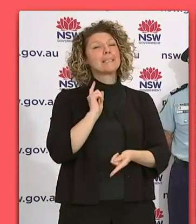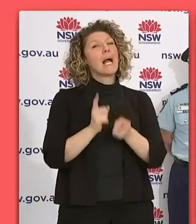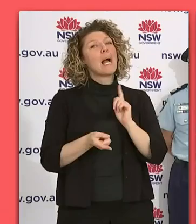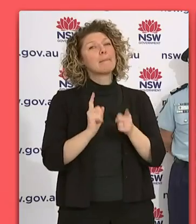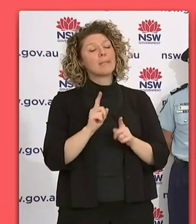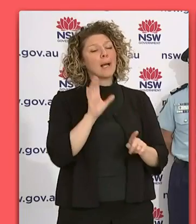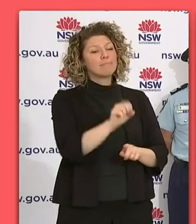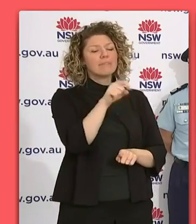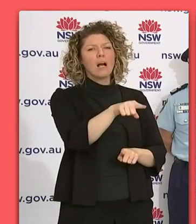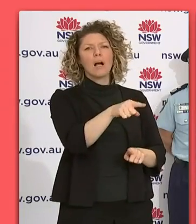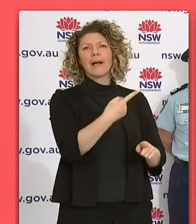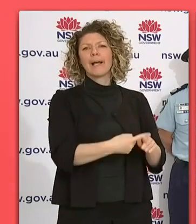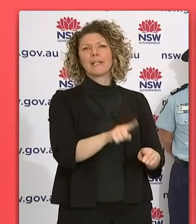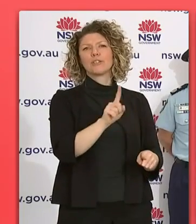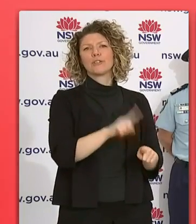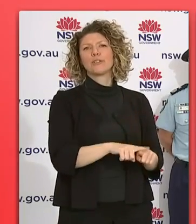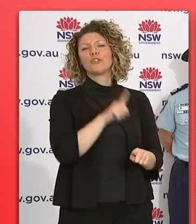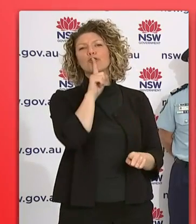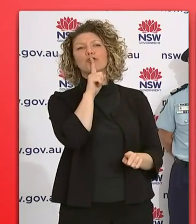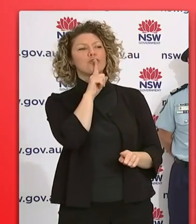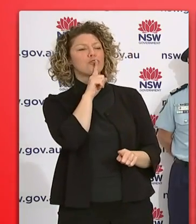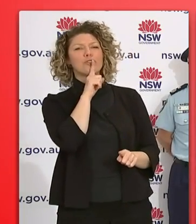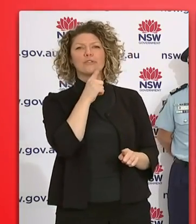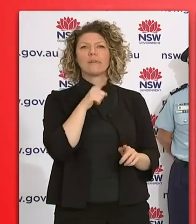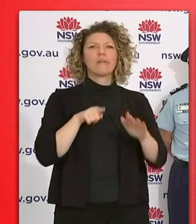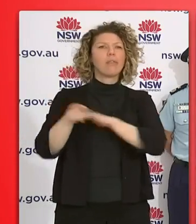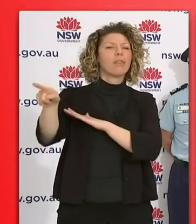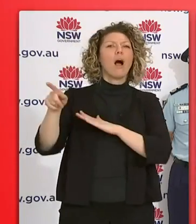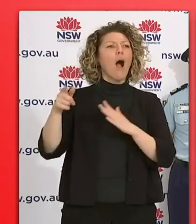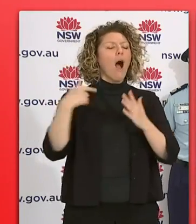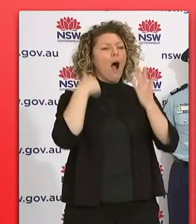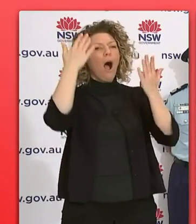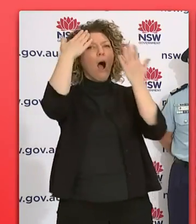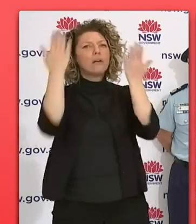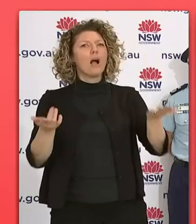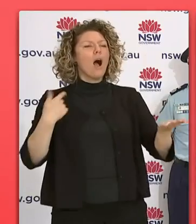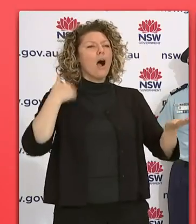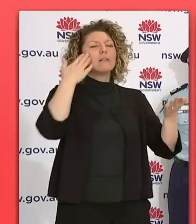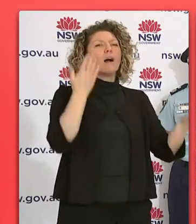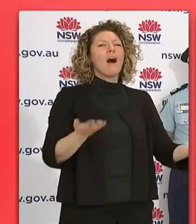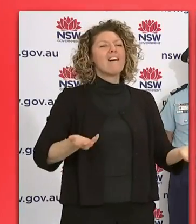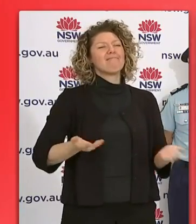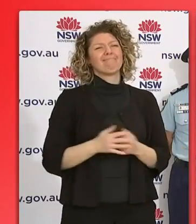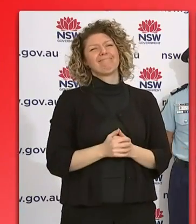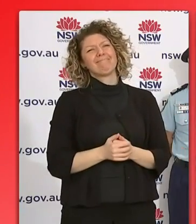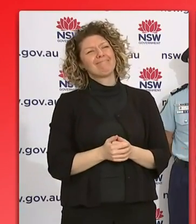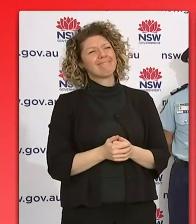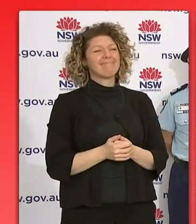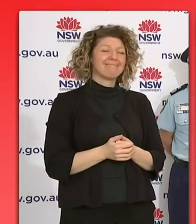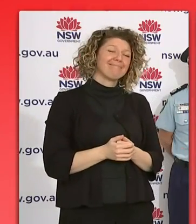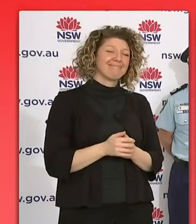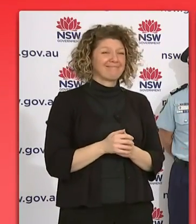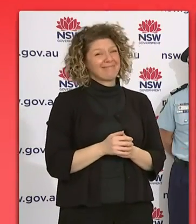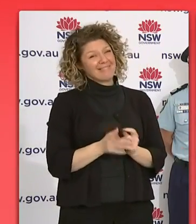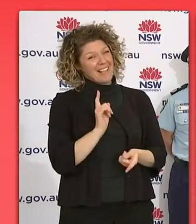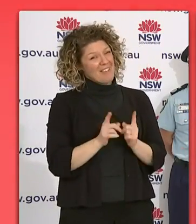excuse or to do the wrong thing. So, people are saying, oh, I didn't know this was this or this was that. Most of the time, that's not true.